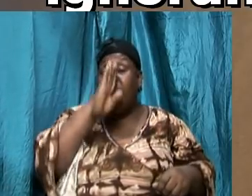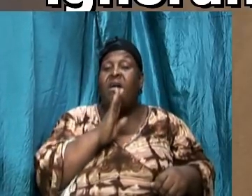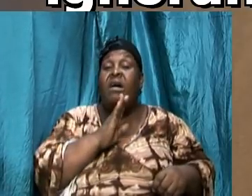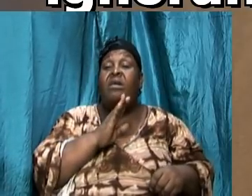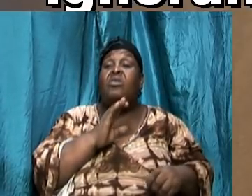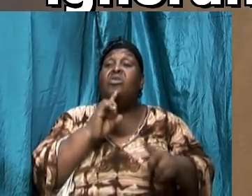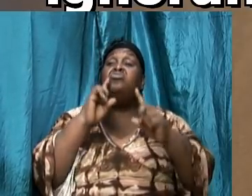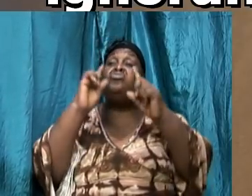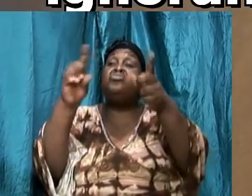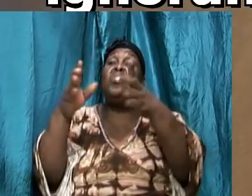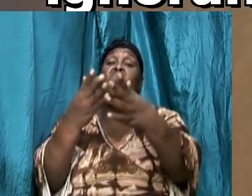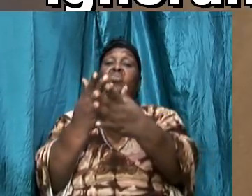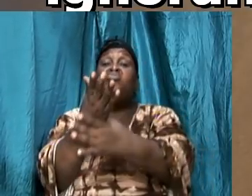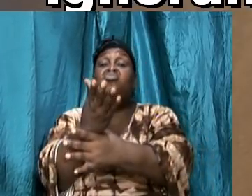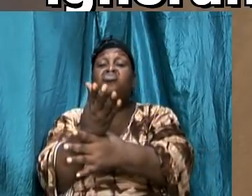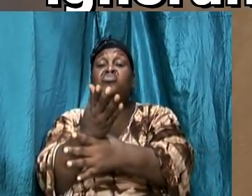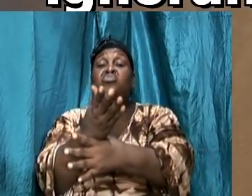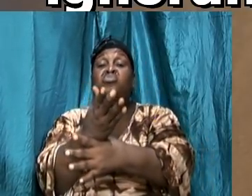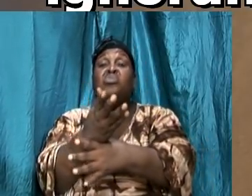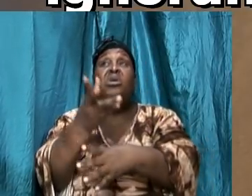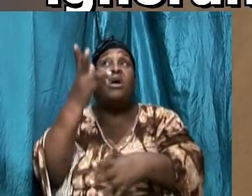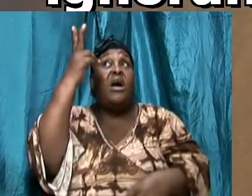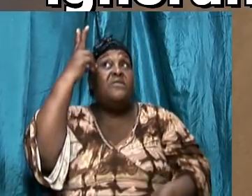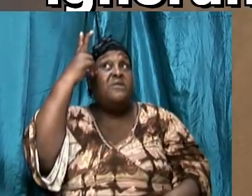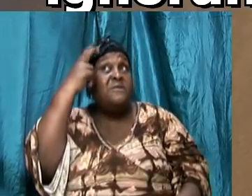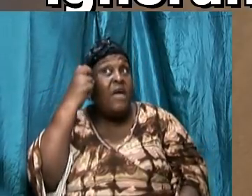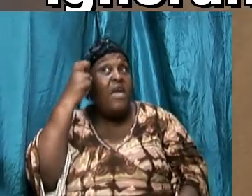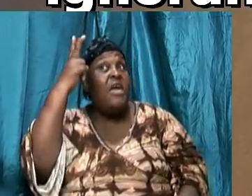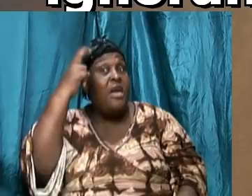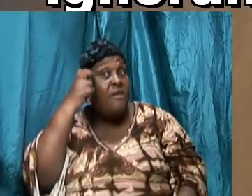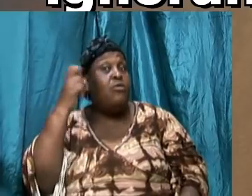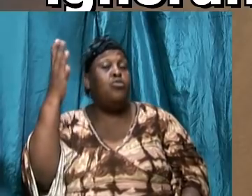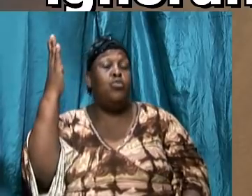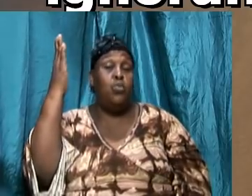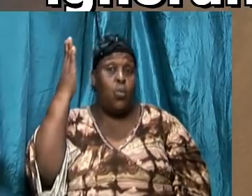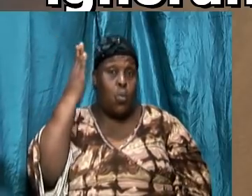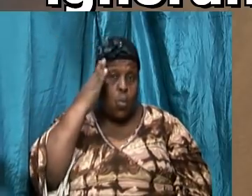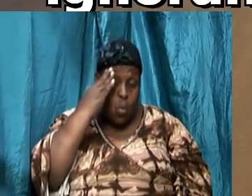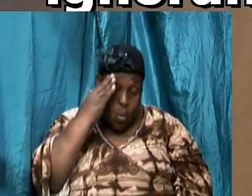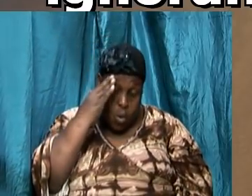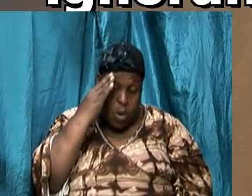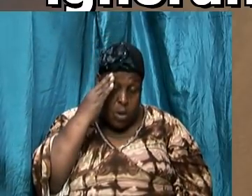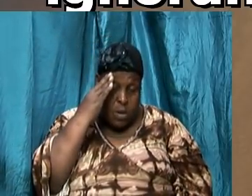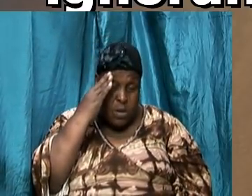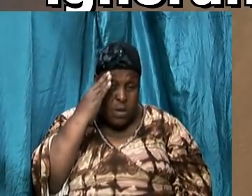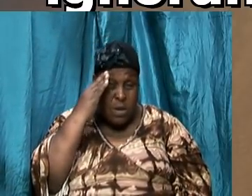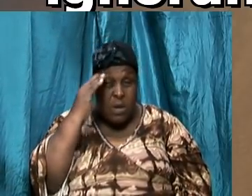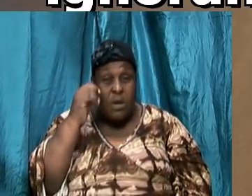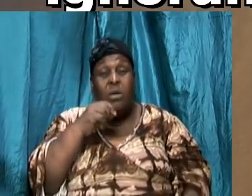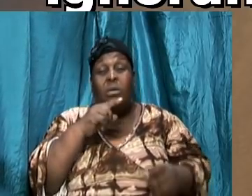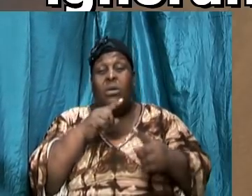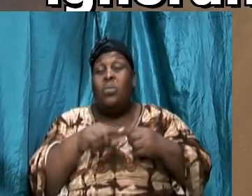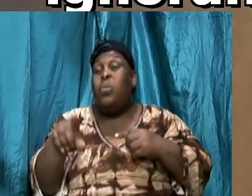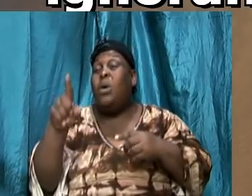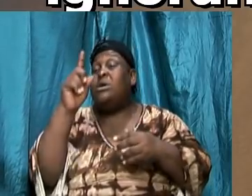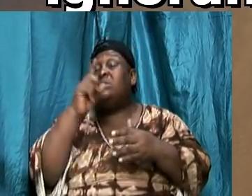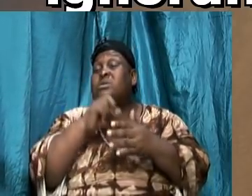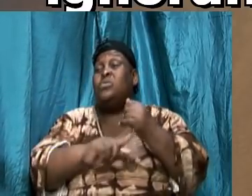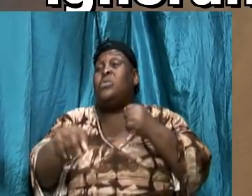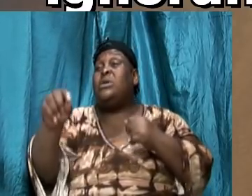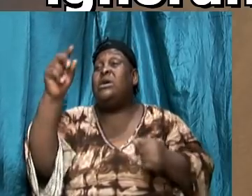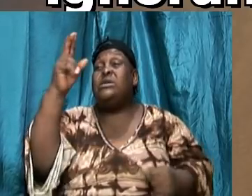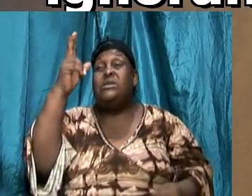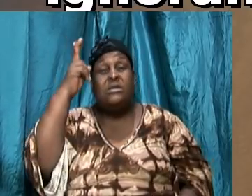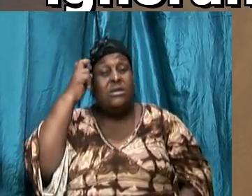and the devil knows this so what he does where the saint of God is concerned is that he constantly